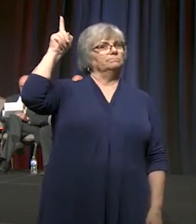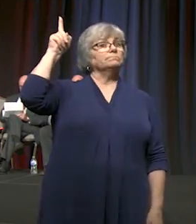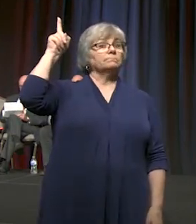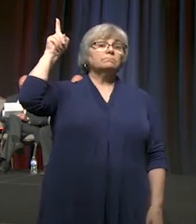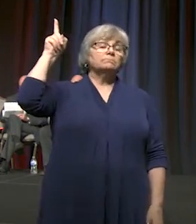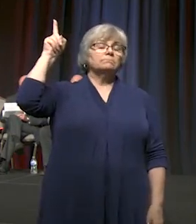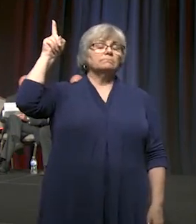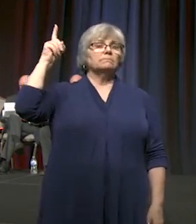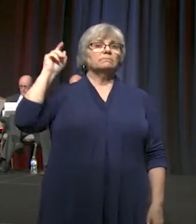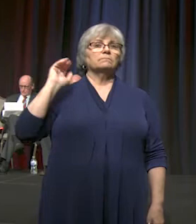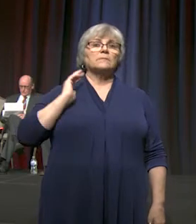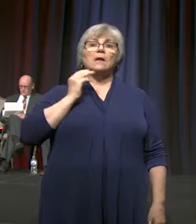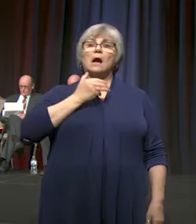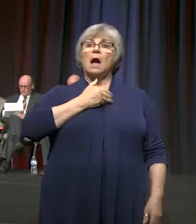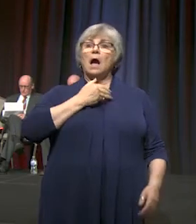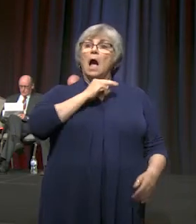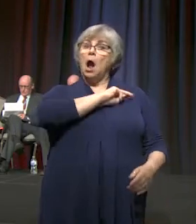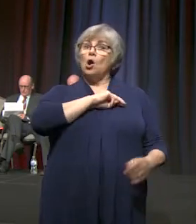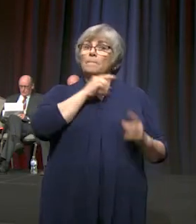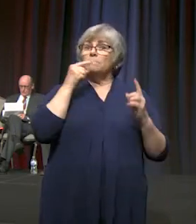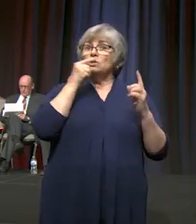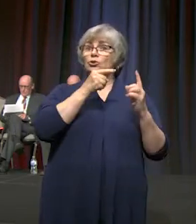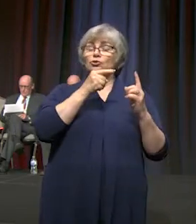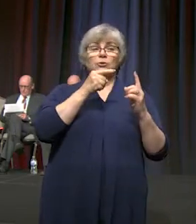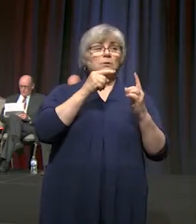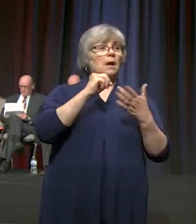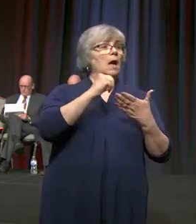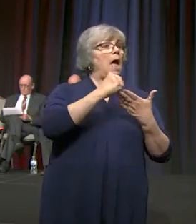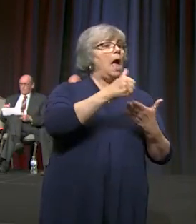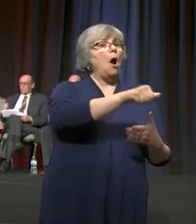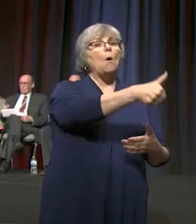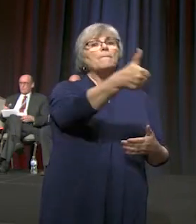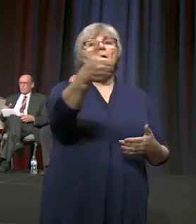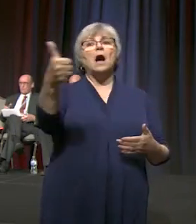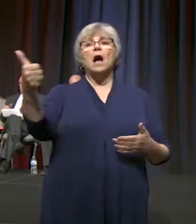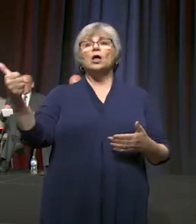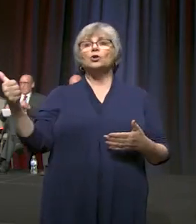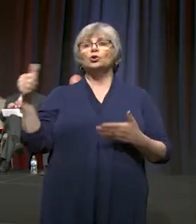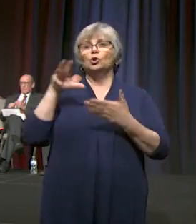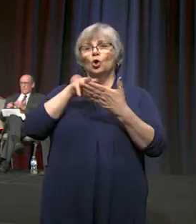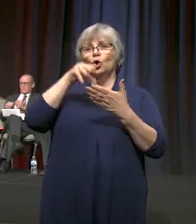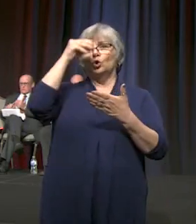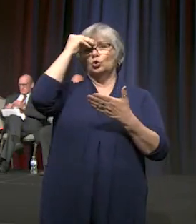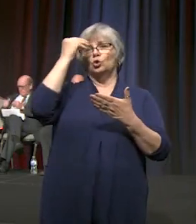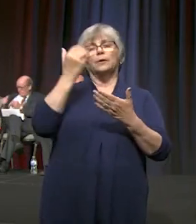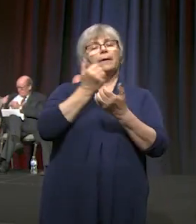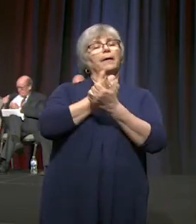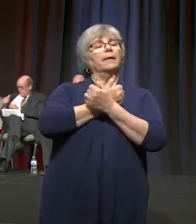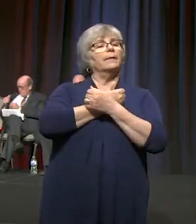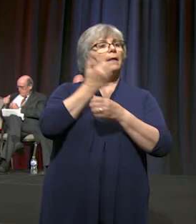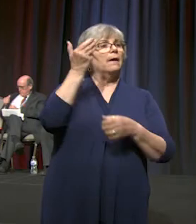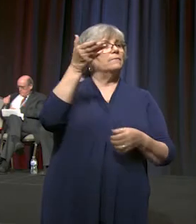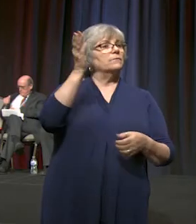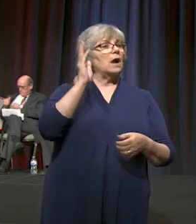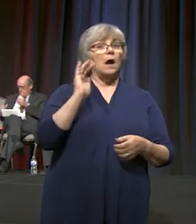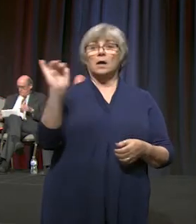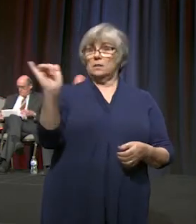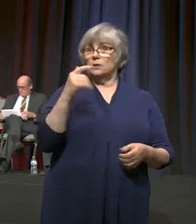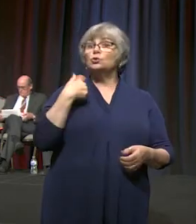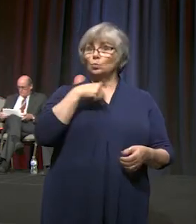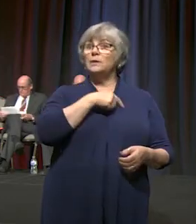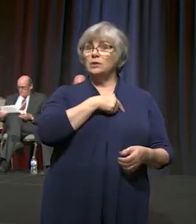Our mission is to help others to learn and love God as we do,